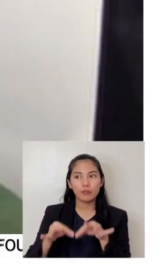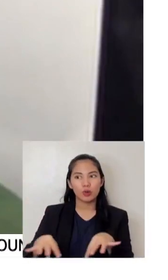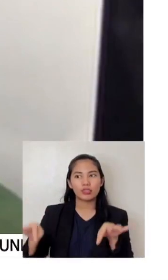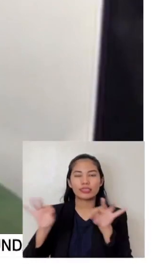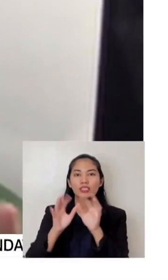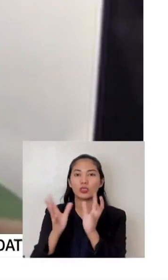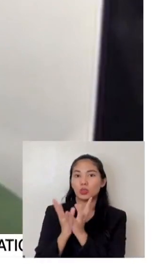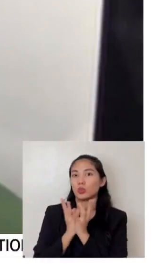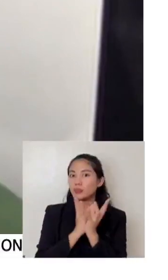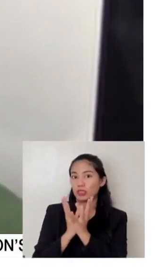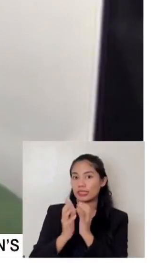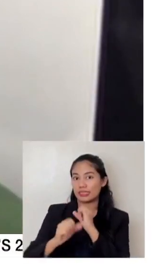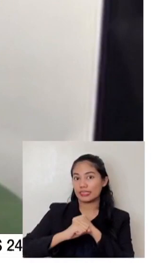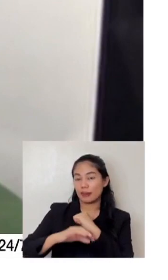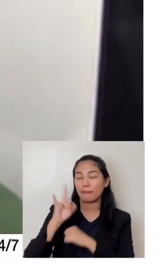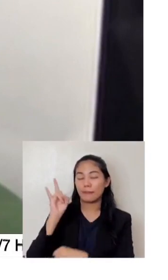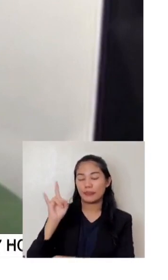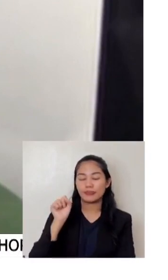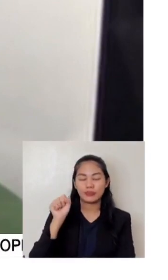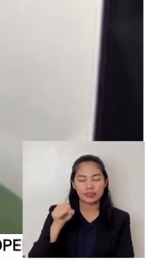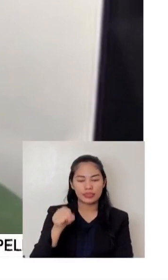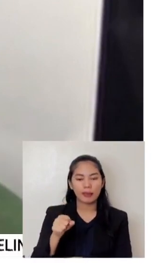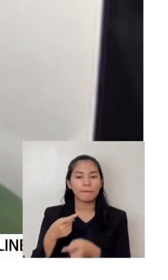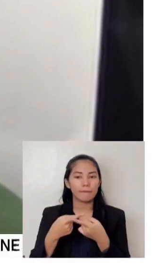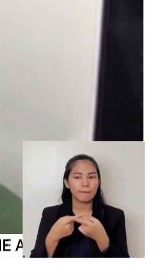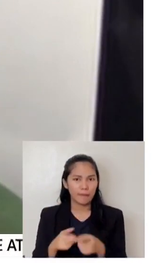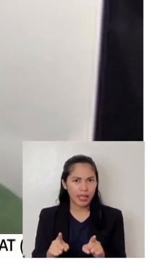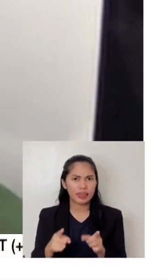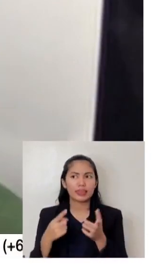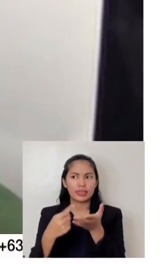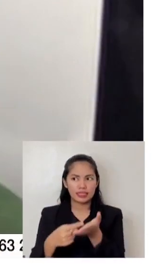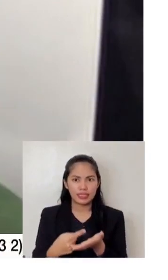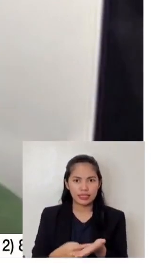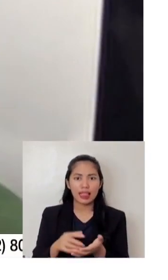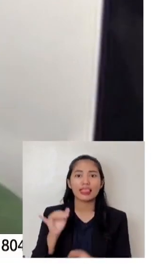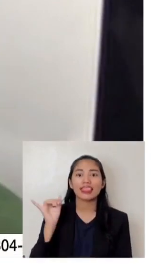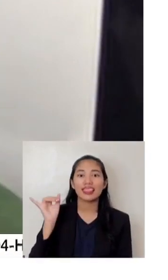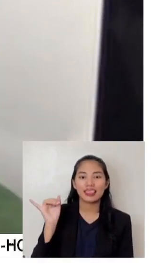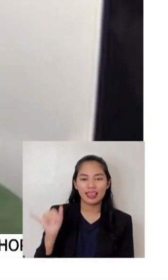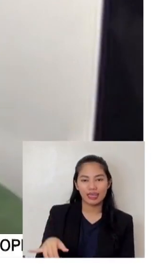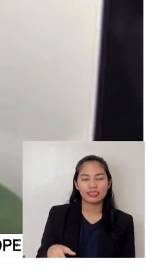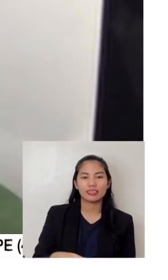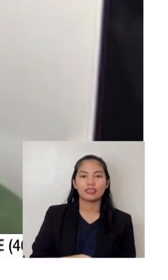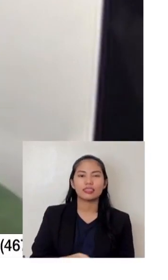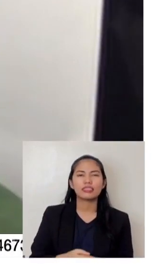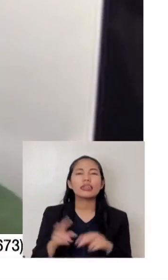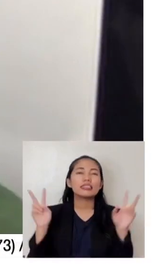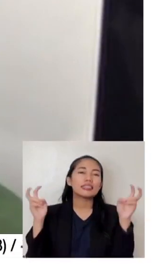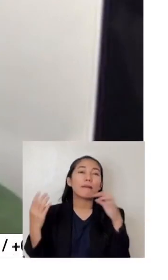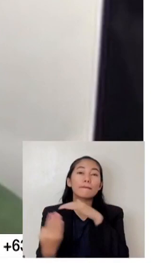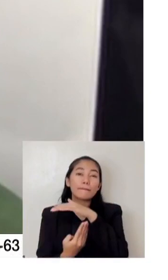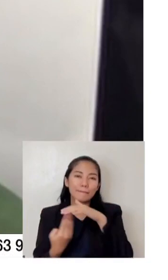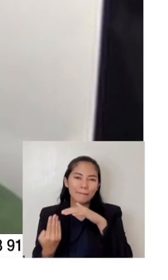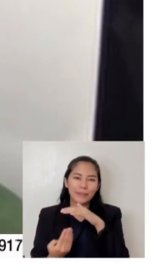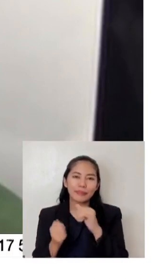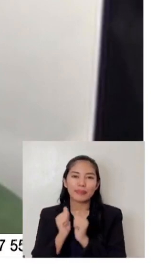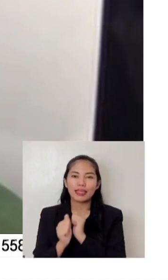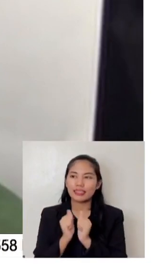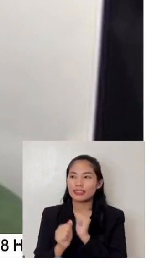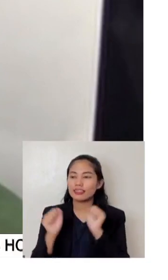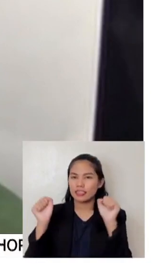there, but at least in terms of forum, this is the leveler activity where you can really compare